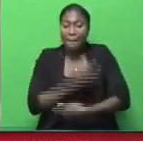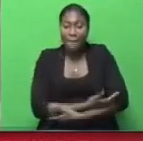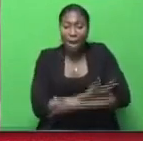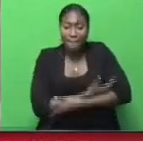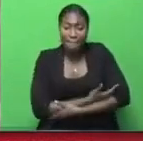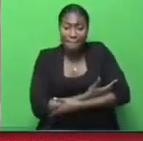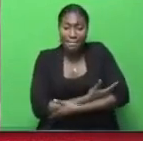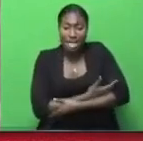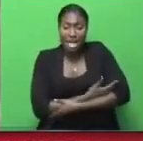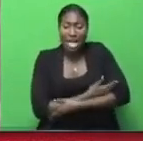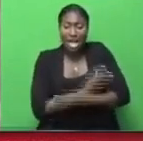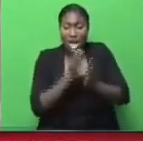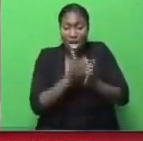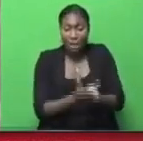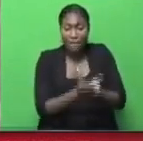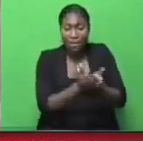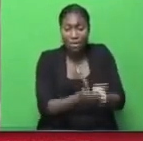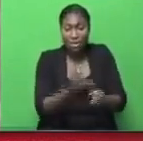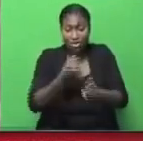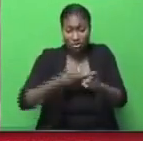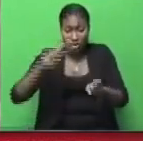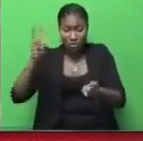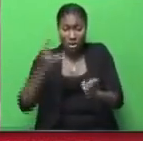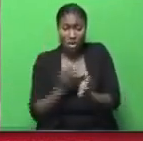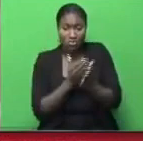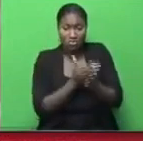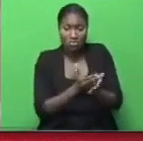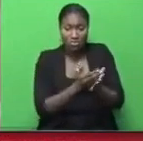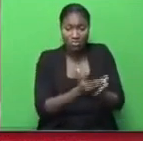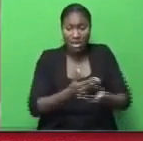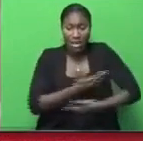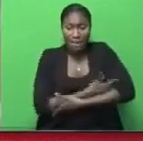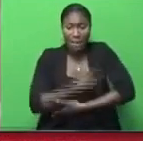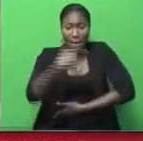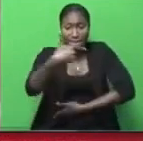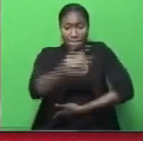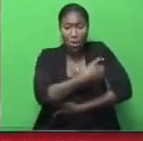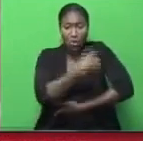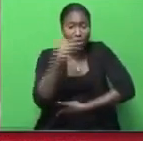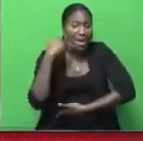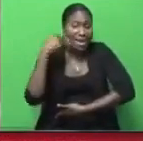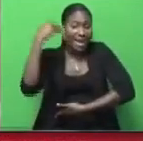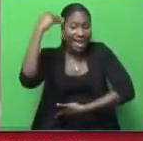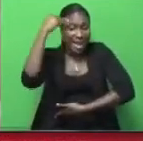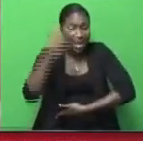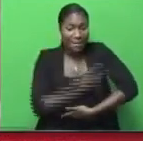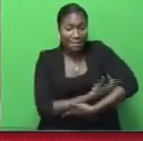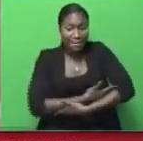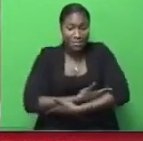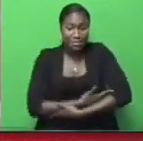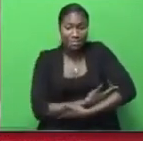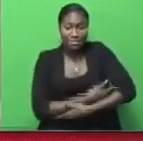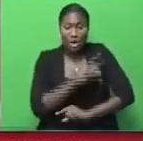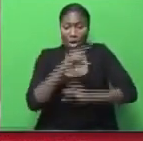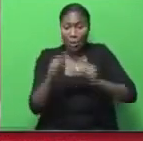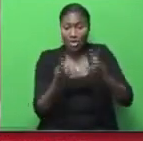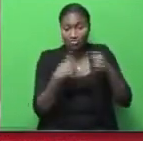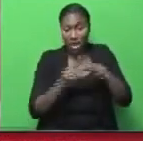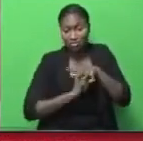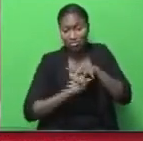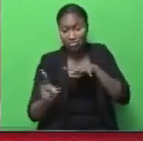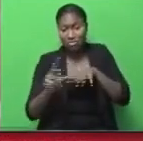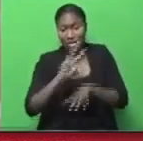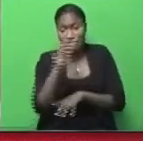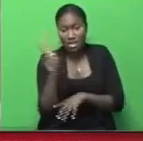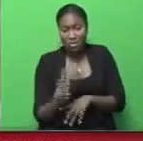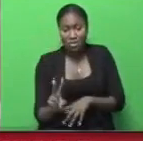boat in the Caribbean Sea, in the Gulf of Paria, who was shot in the head by our Coast Guard as they were fleeing Venezuela for a better